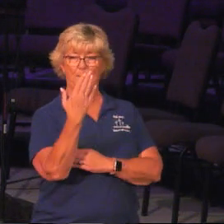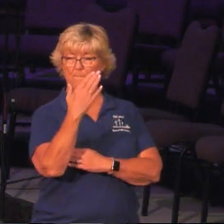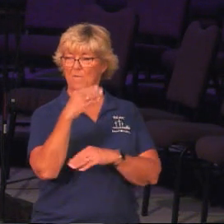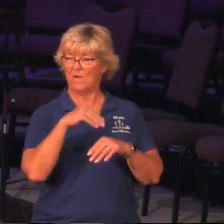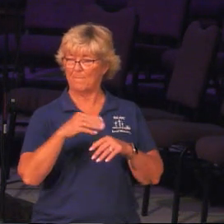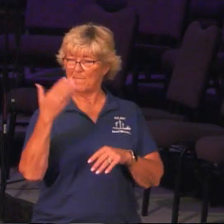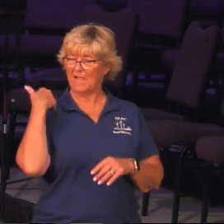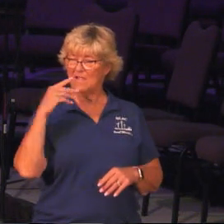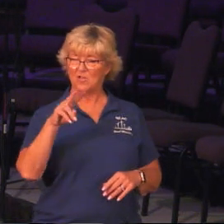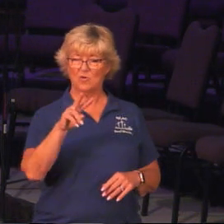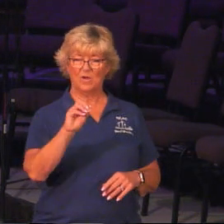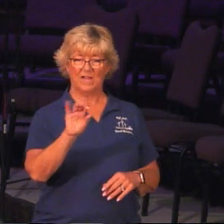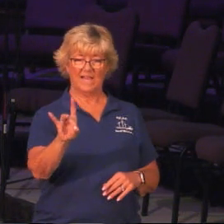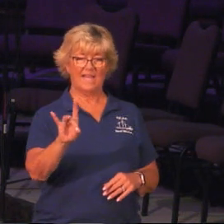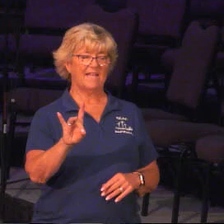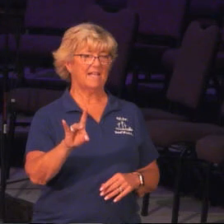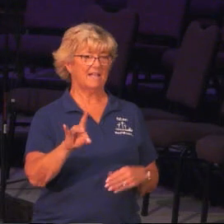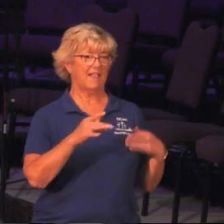2008